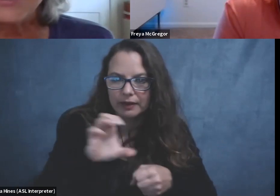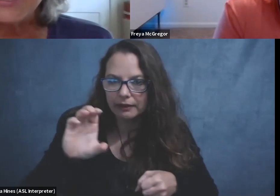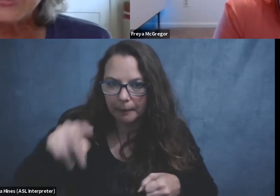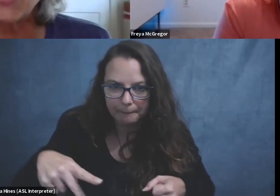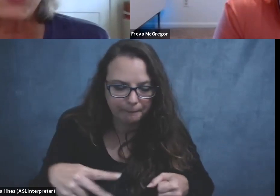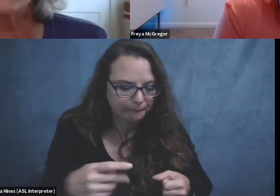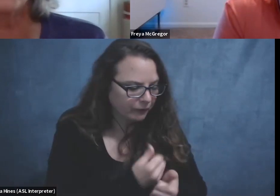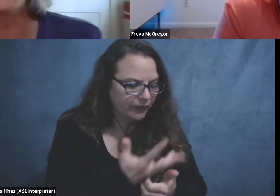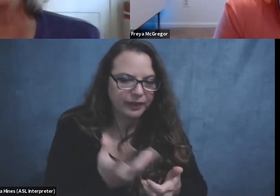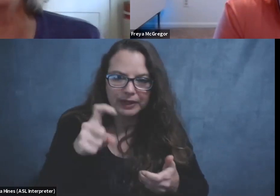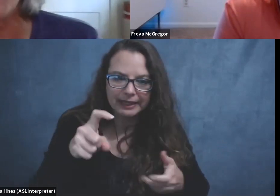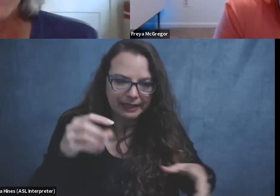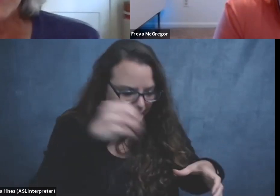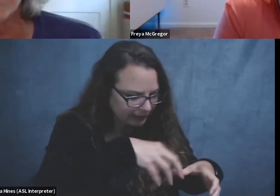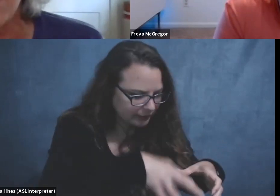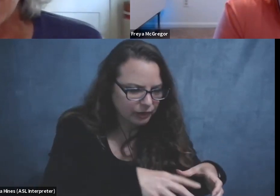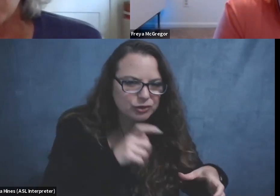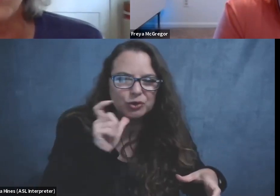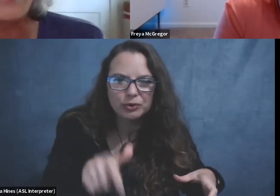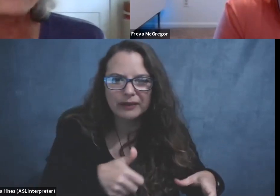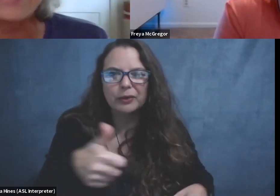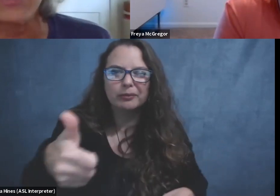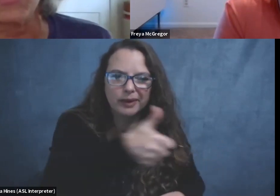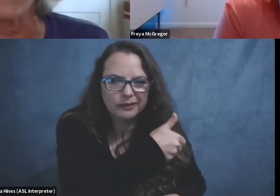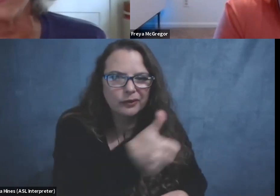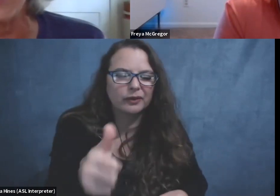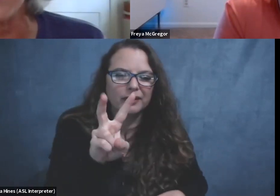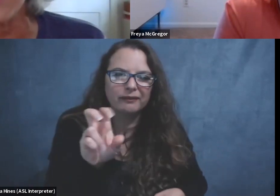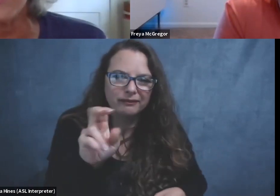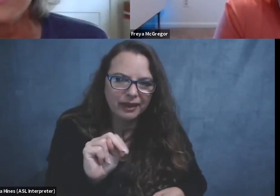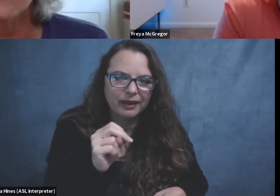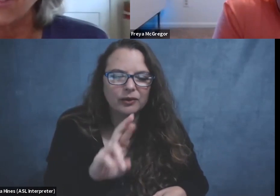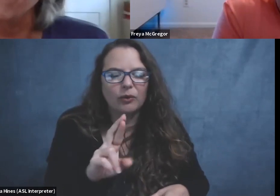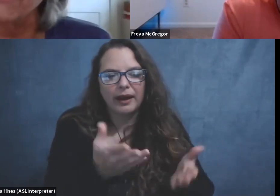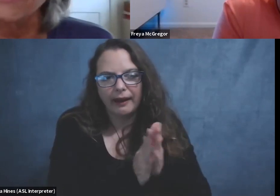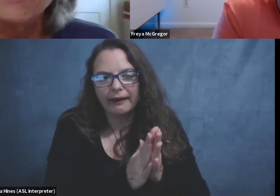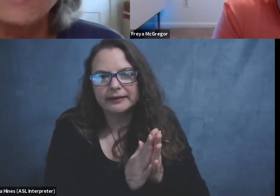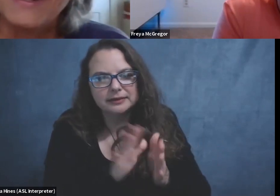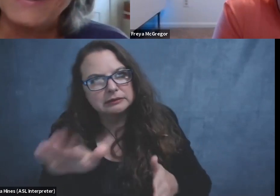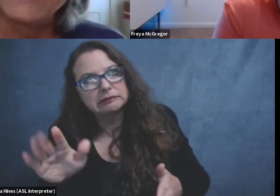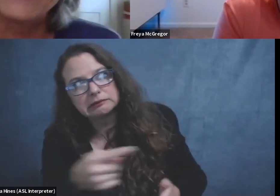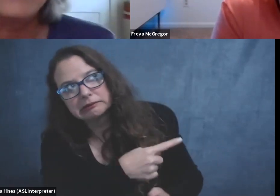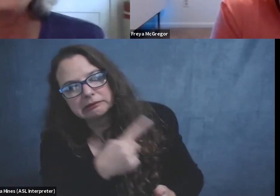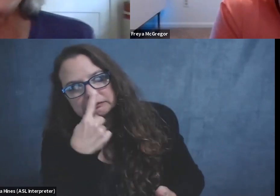things that you need so that you don't have to go back to the van or ask anyone for anything, God forbid.